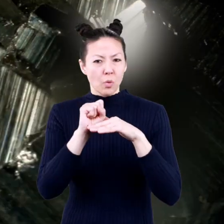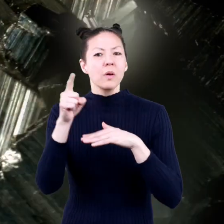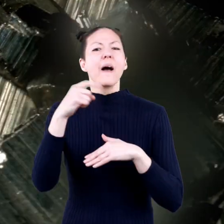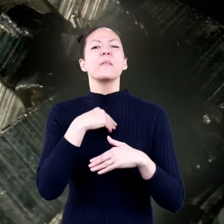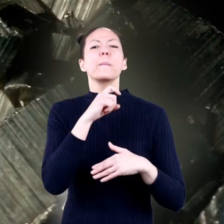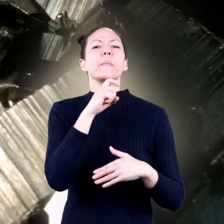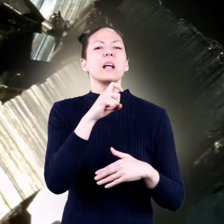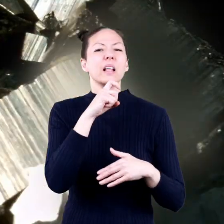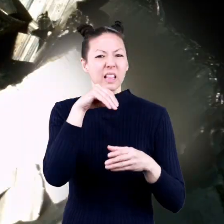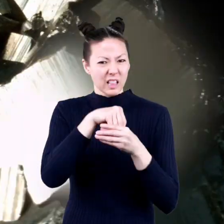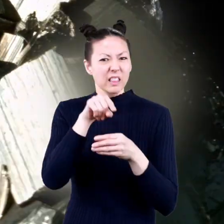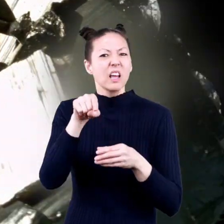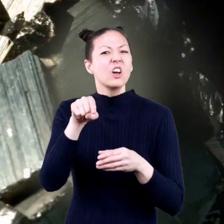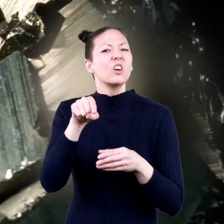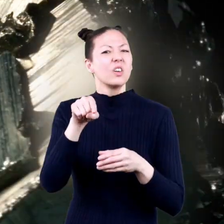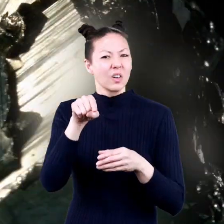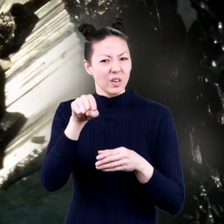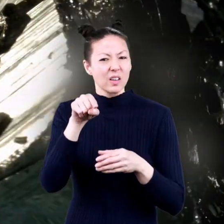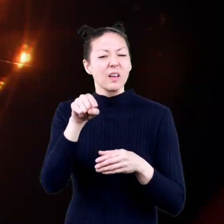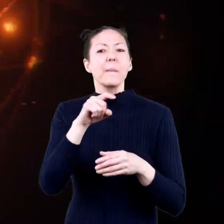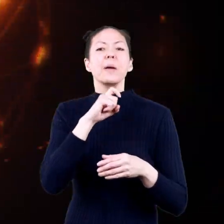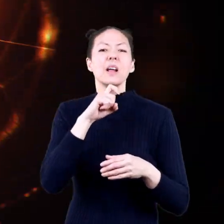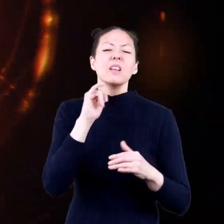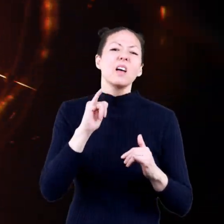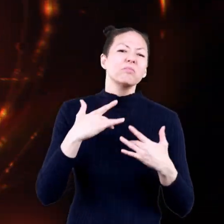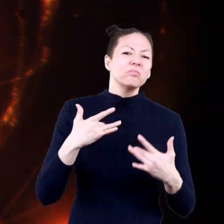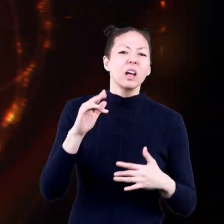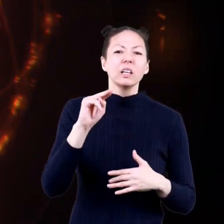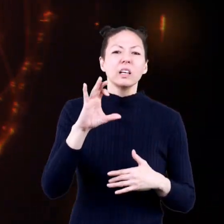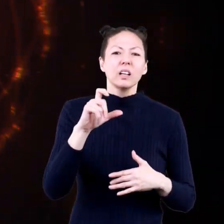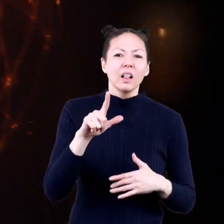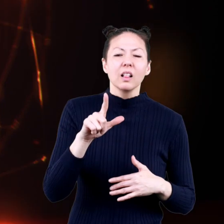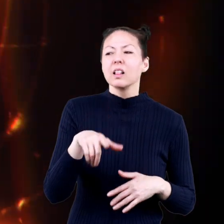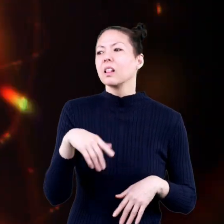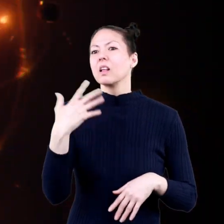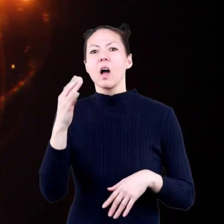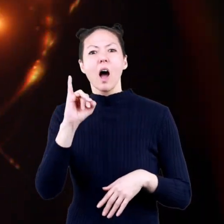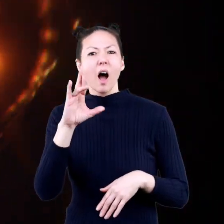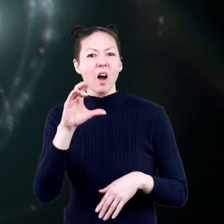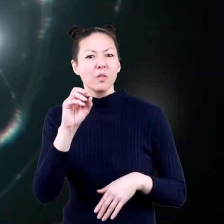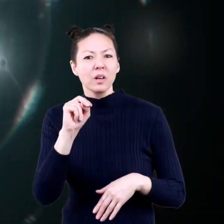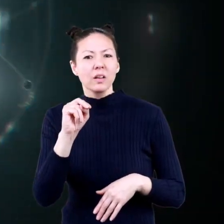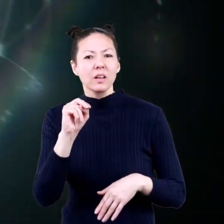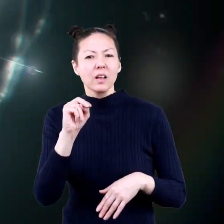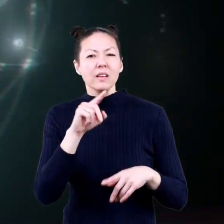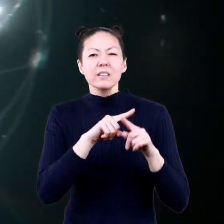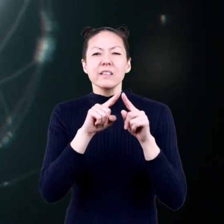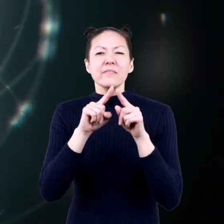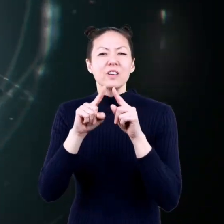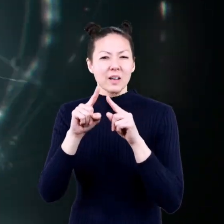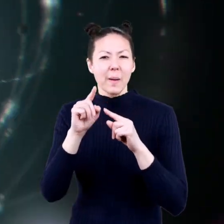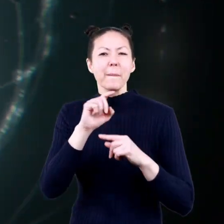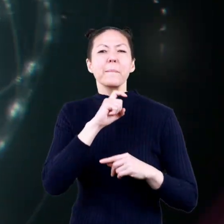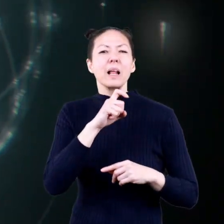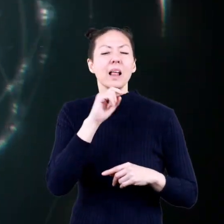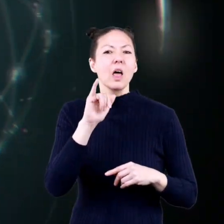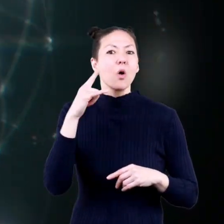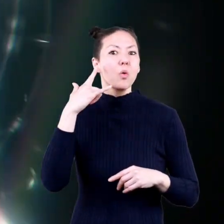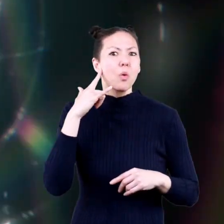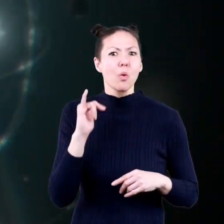Some asteroids have metal in them as well. Those metals are mostly nickel and iron. But other